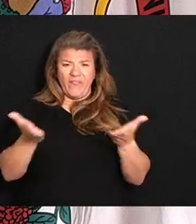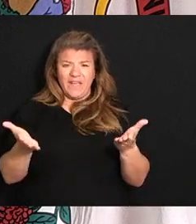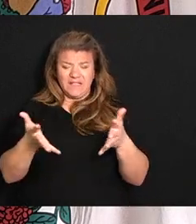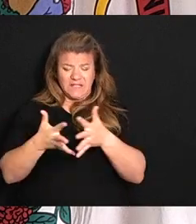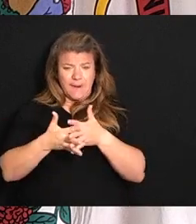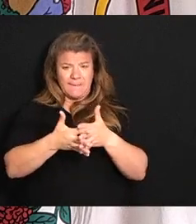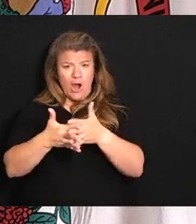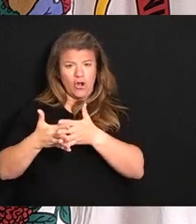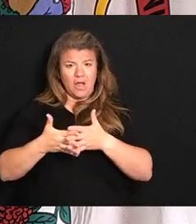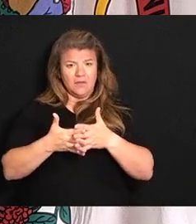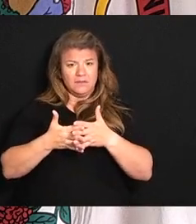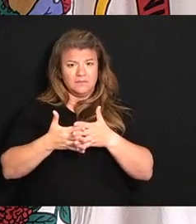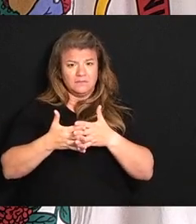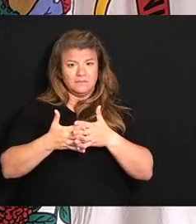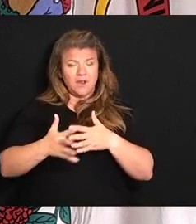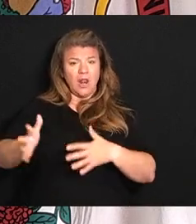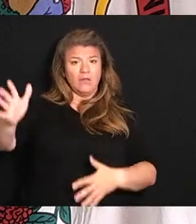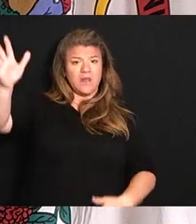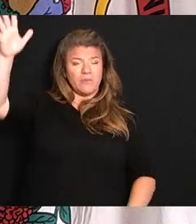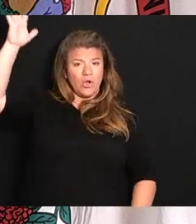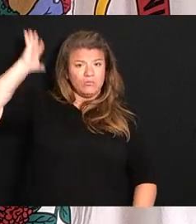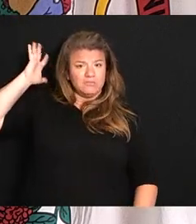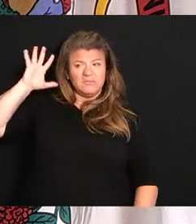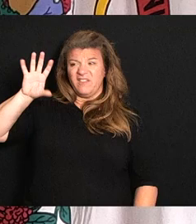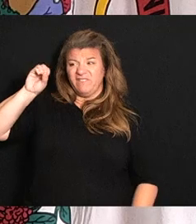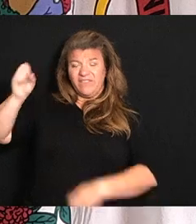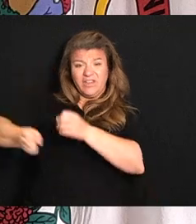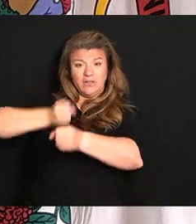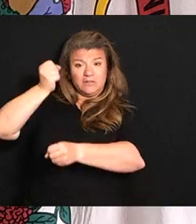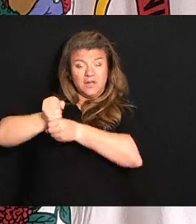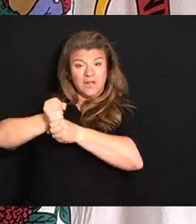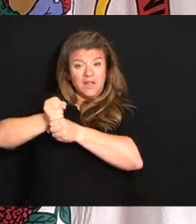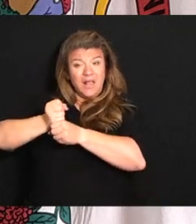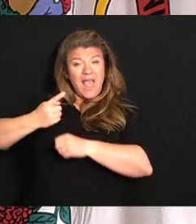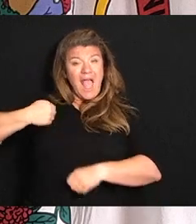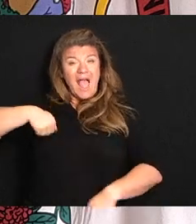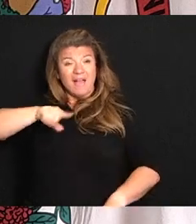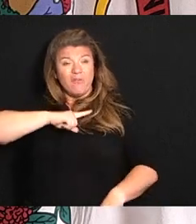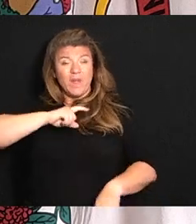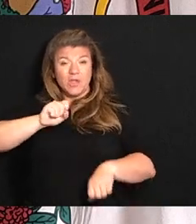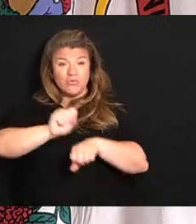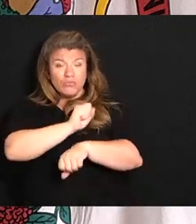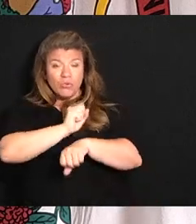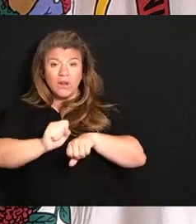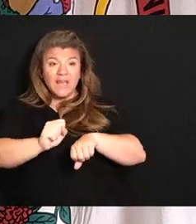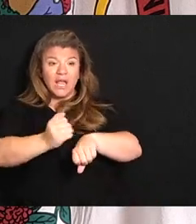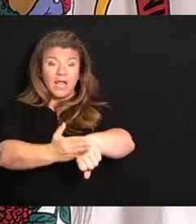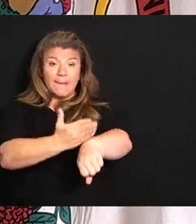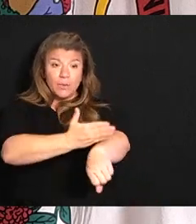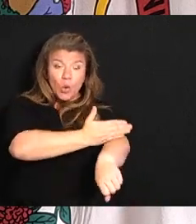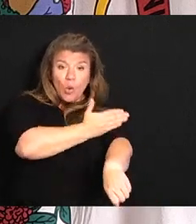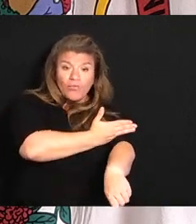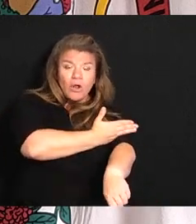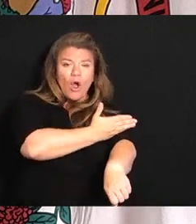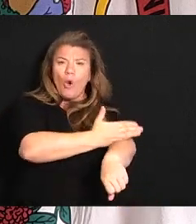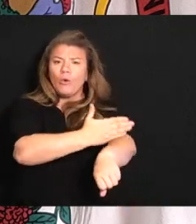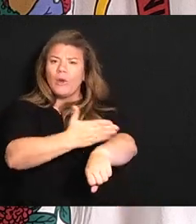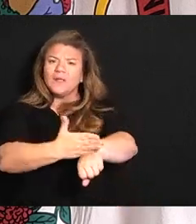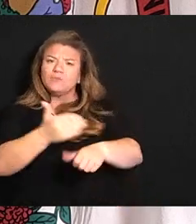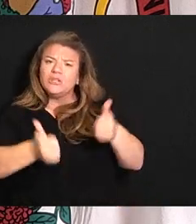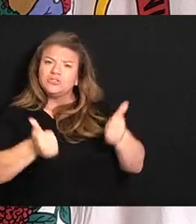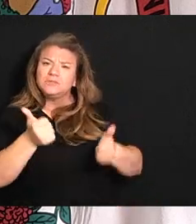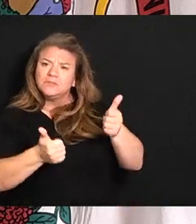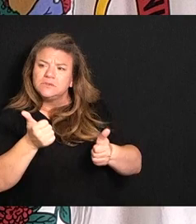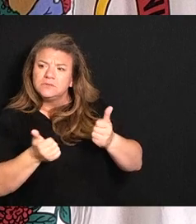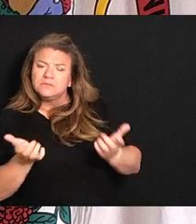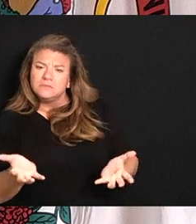50 years ago? And have we regressed or have we you know, gotten better? Well, I